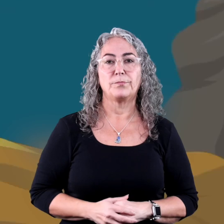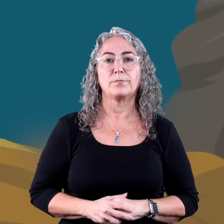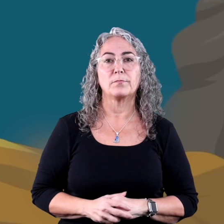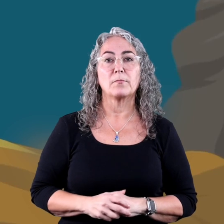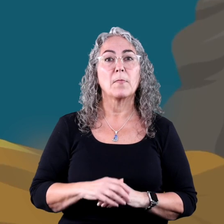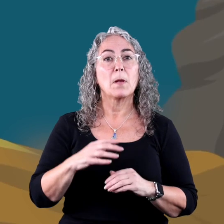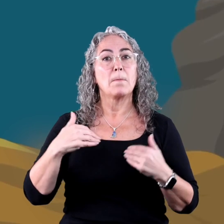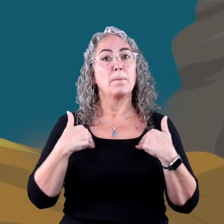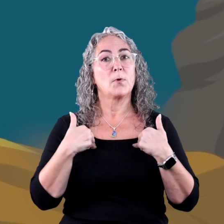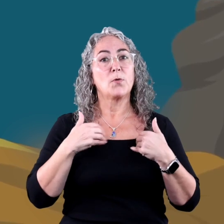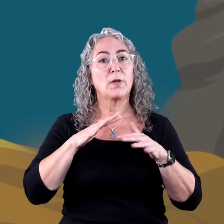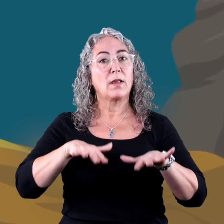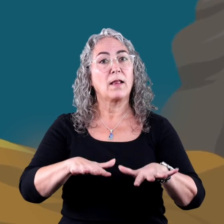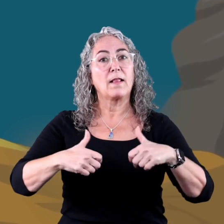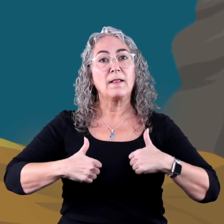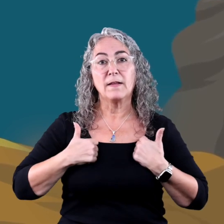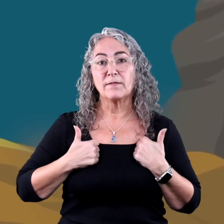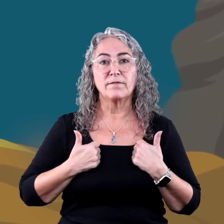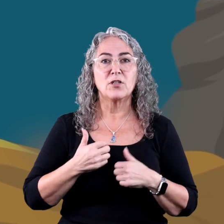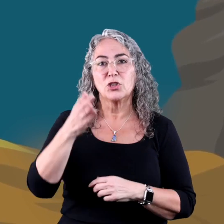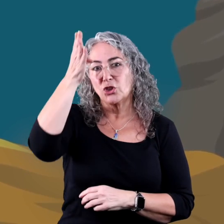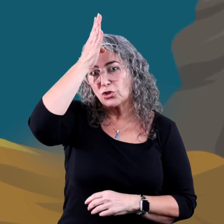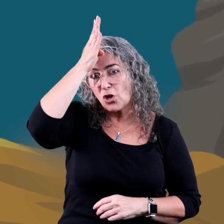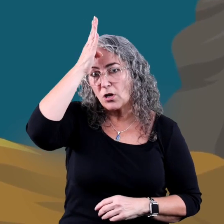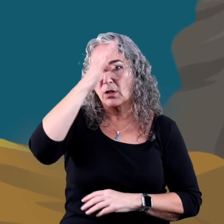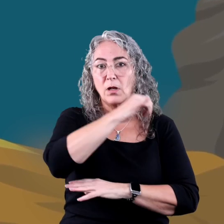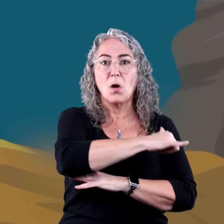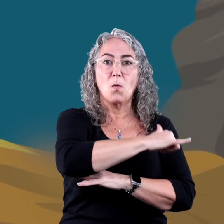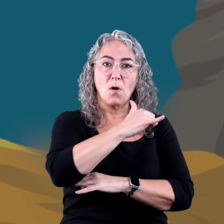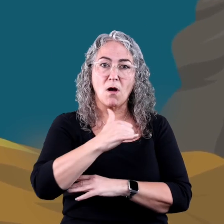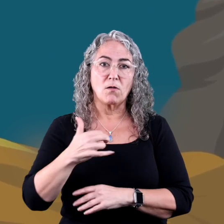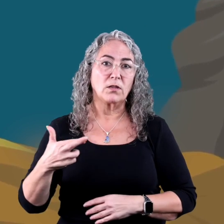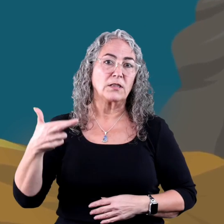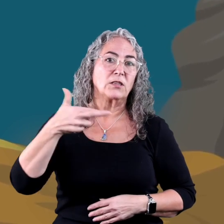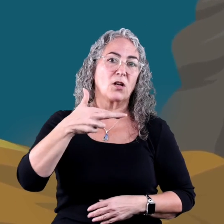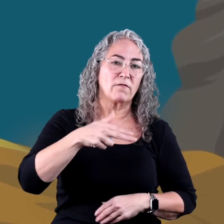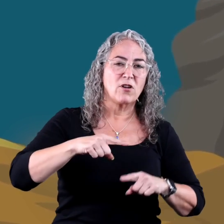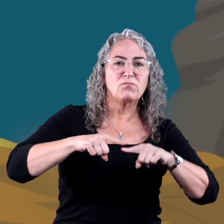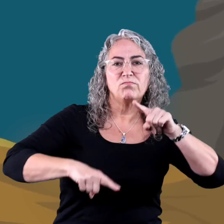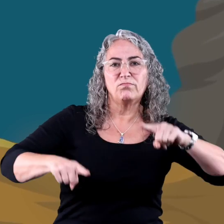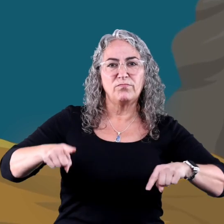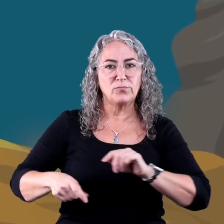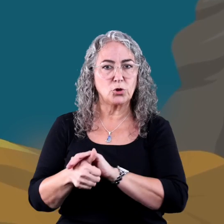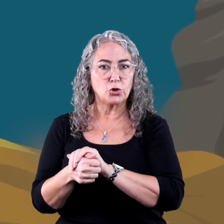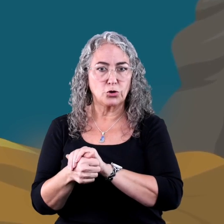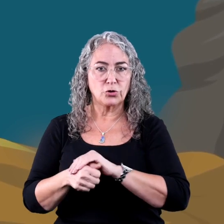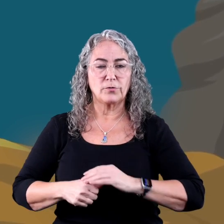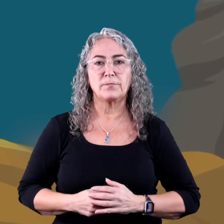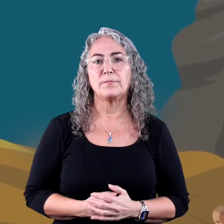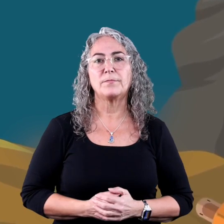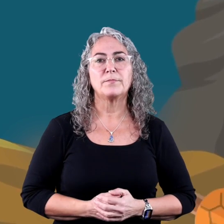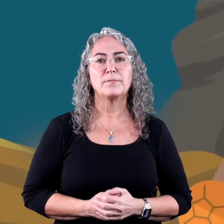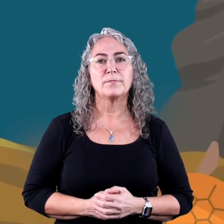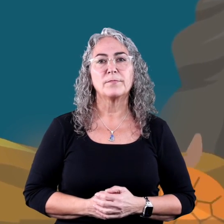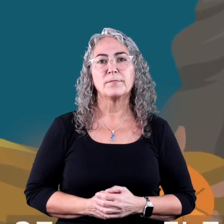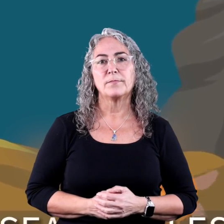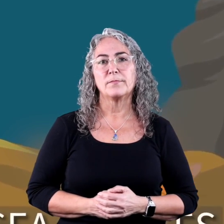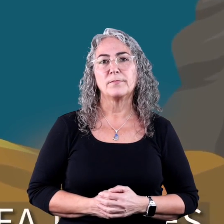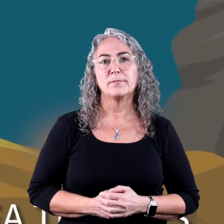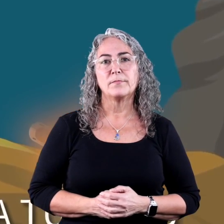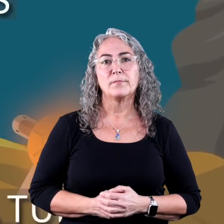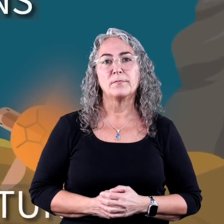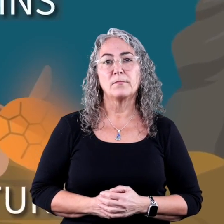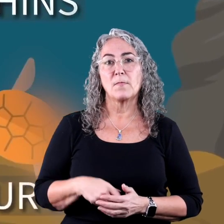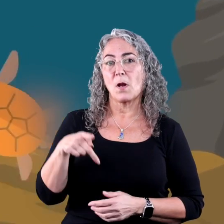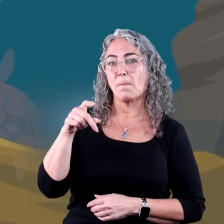Some of the marine life found in the Indian Ocean are sharks, whales, dolphins, and various sea